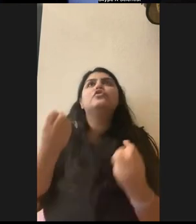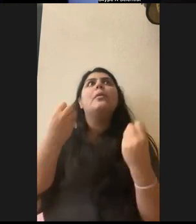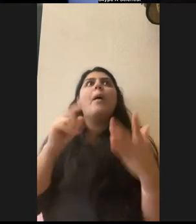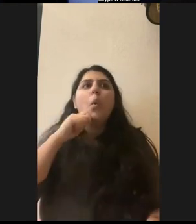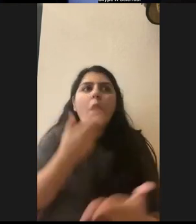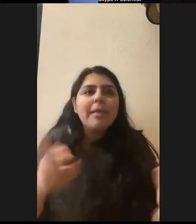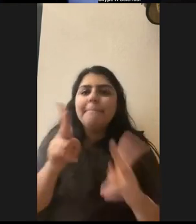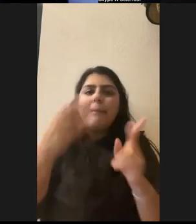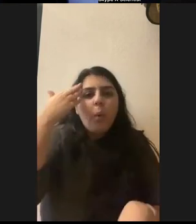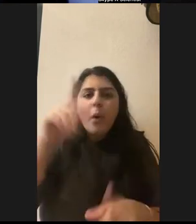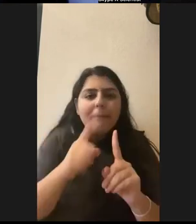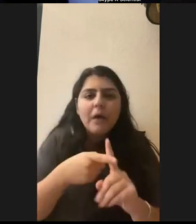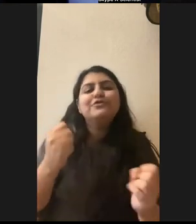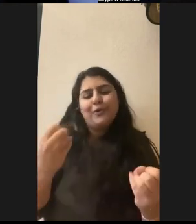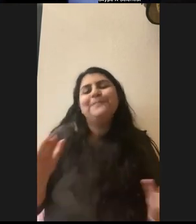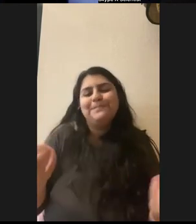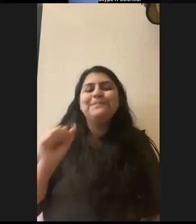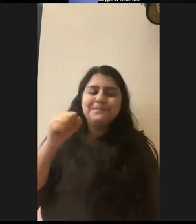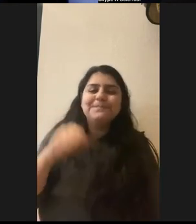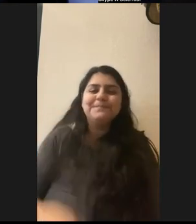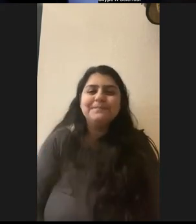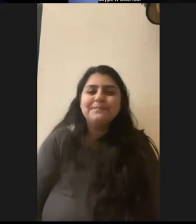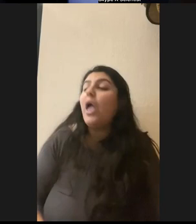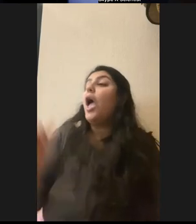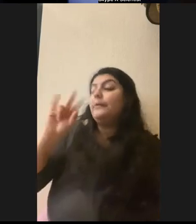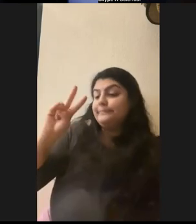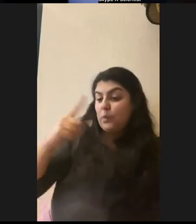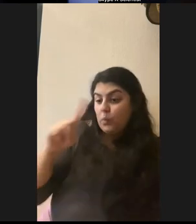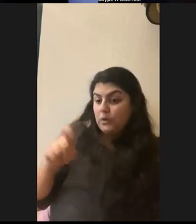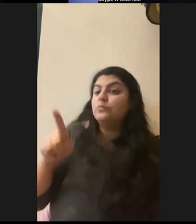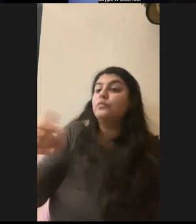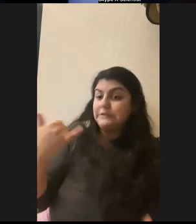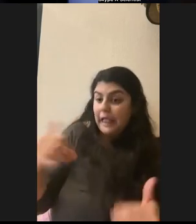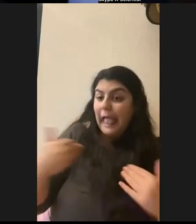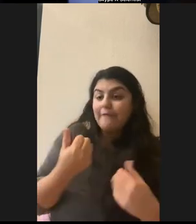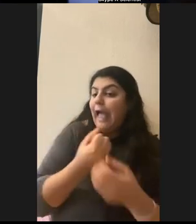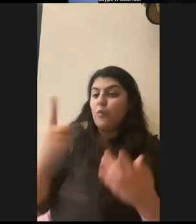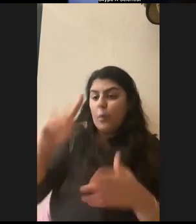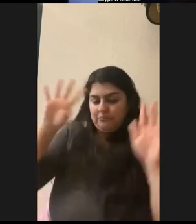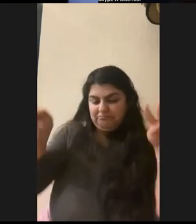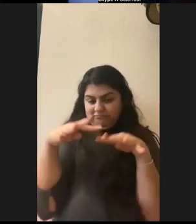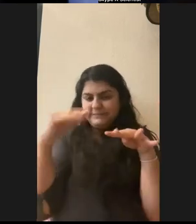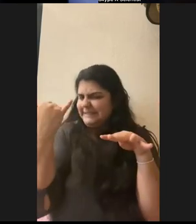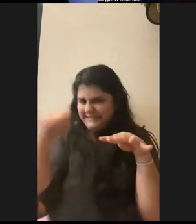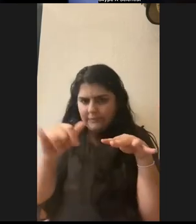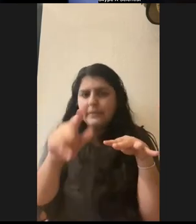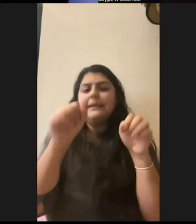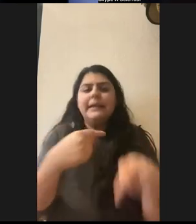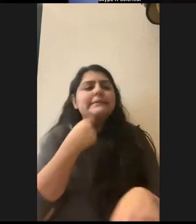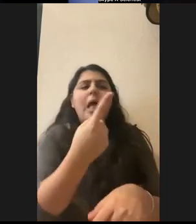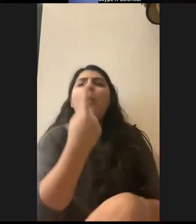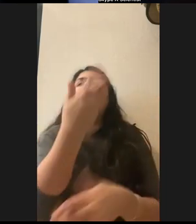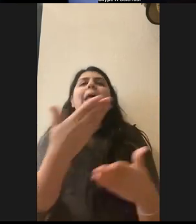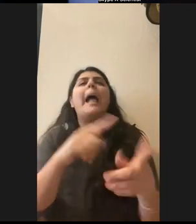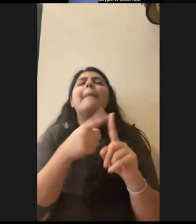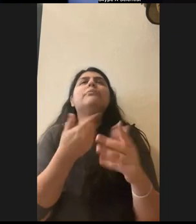Um, yeah. All right. Your second question is you still have everybody's attention in the whole world and you can tell them one thing about anything. It could